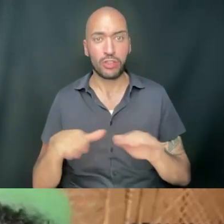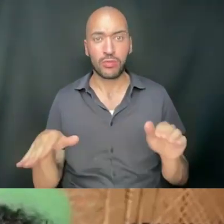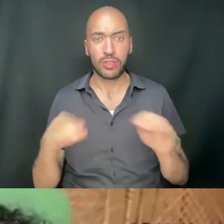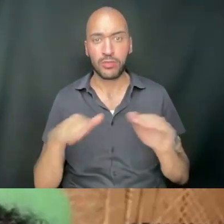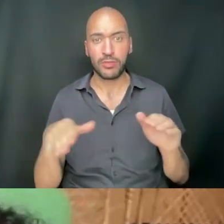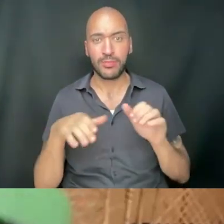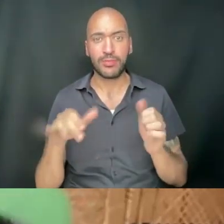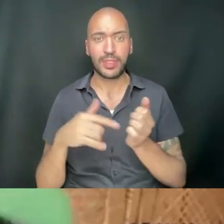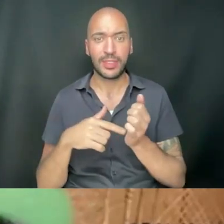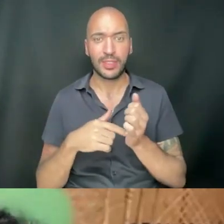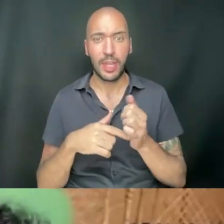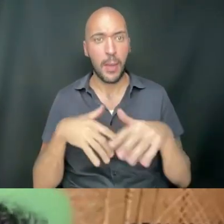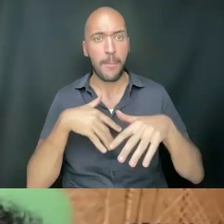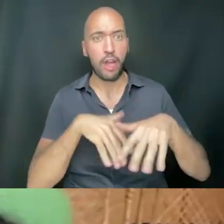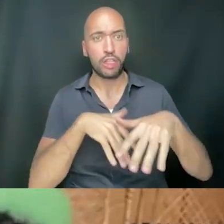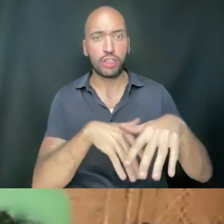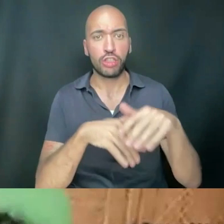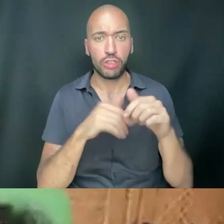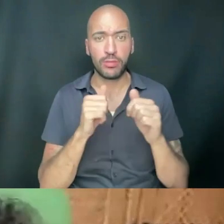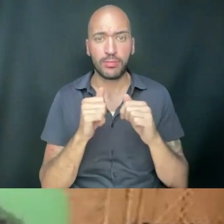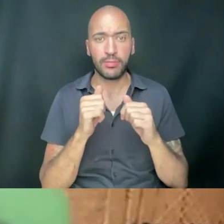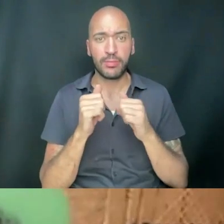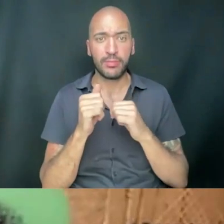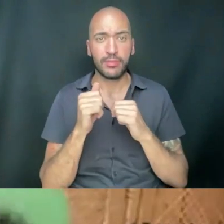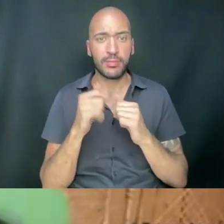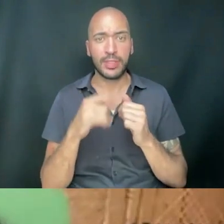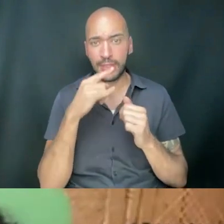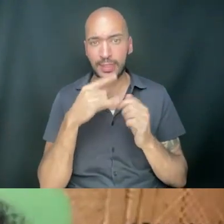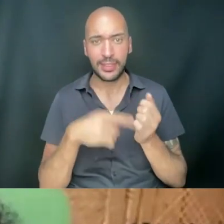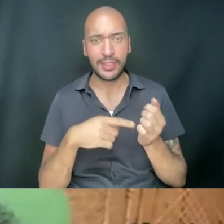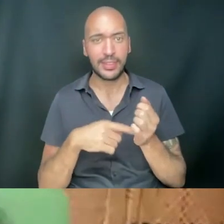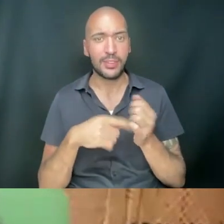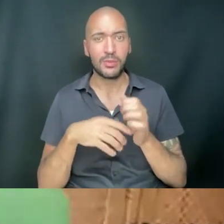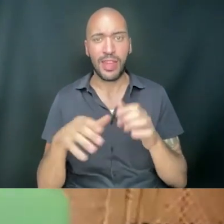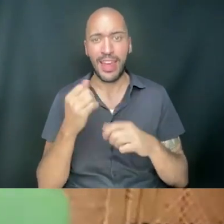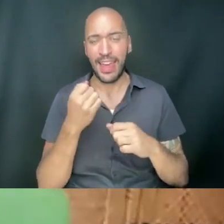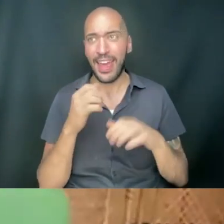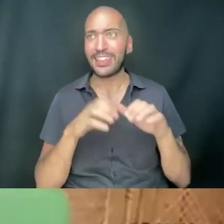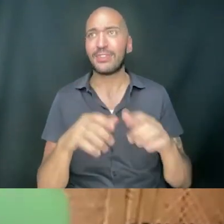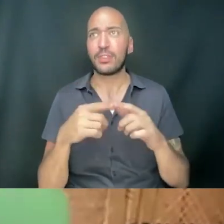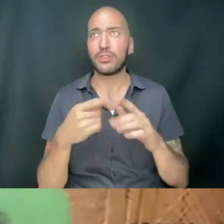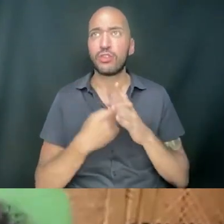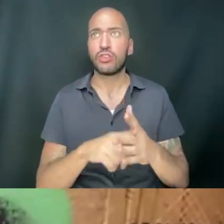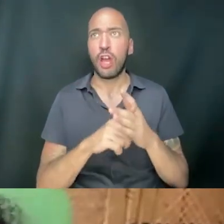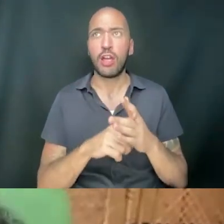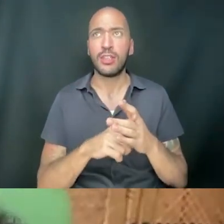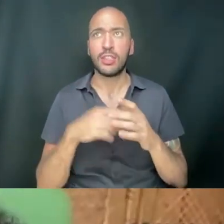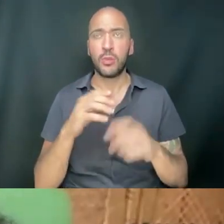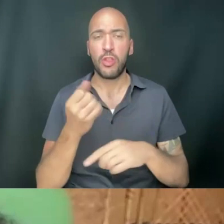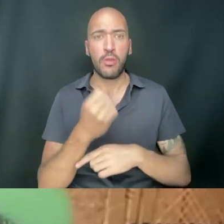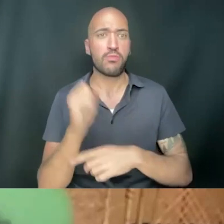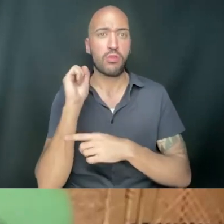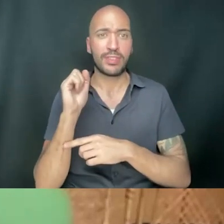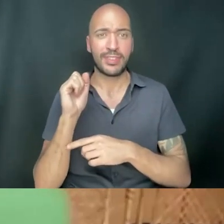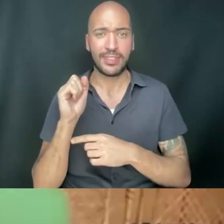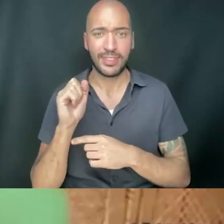did, like, a march at the place that we were staying in, and the kids, like, we were in activities, and they started, like, doing their protests at the